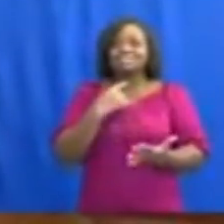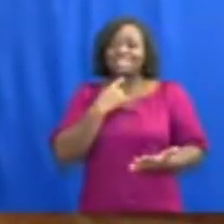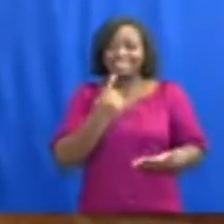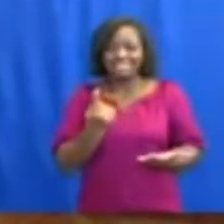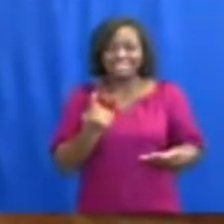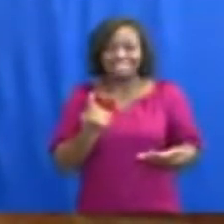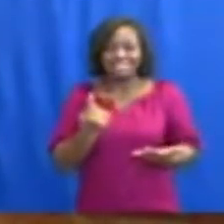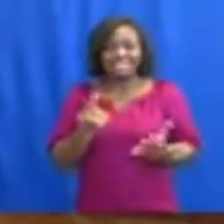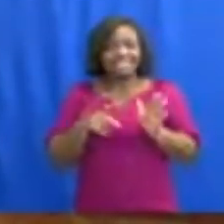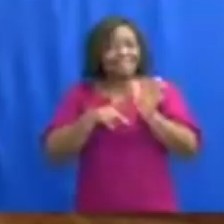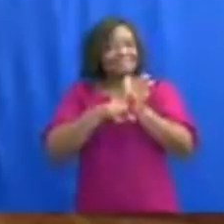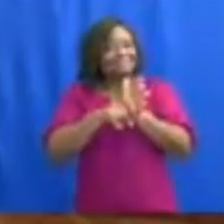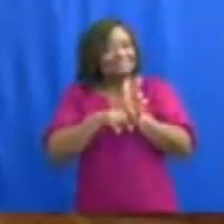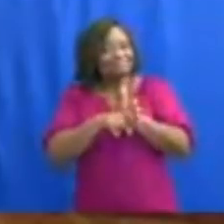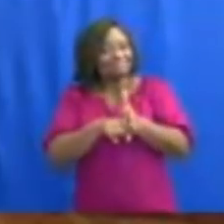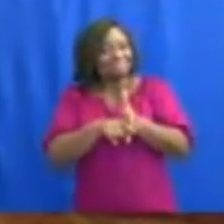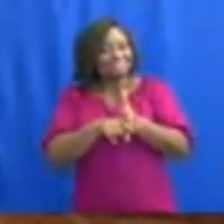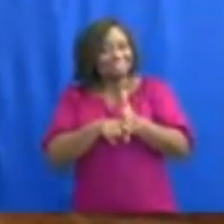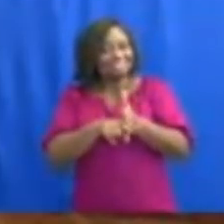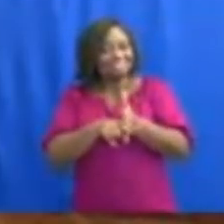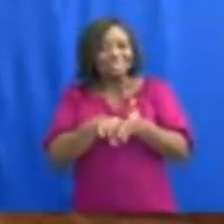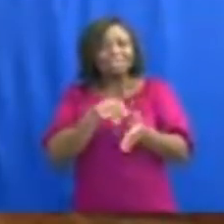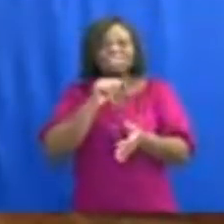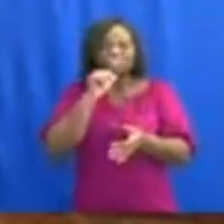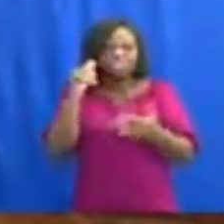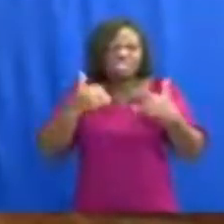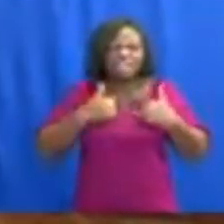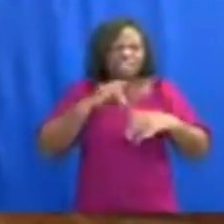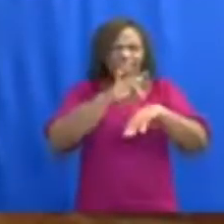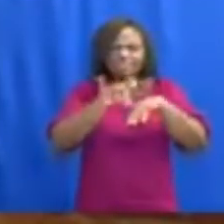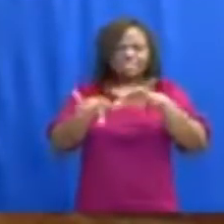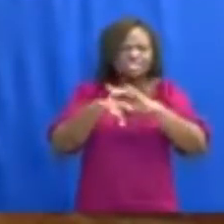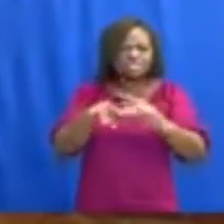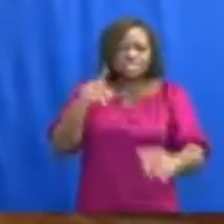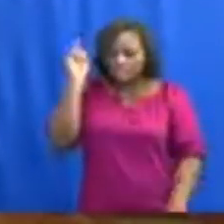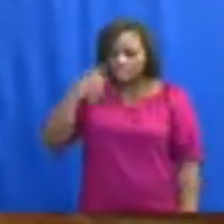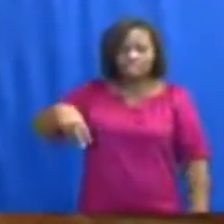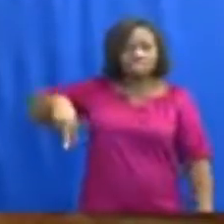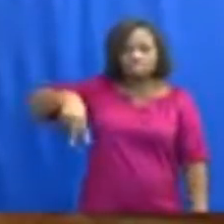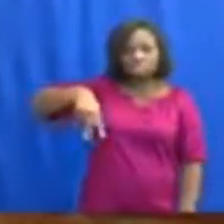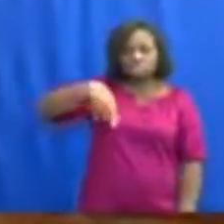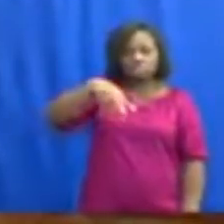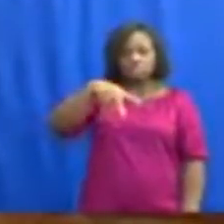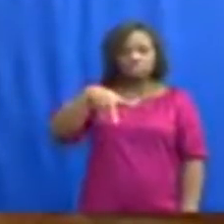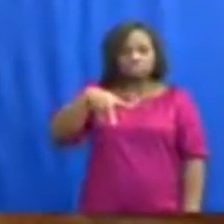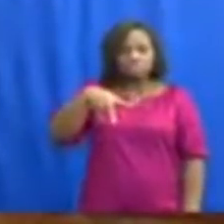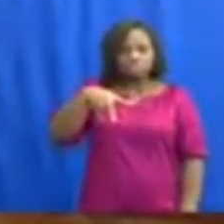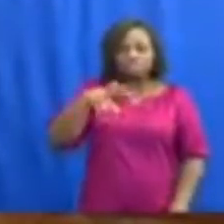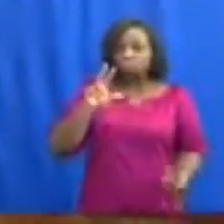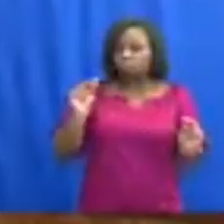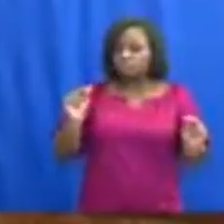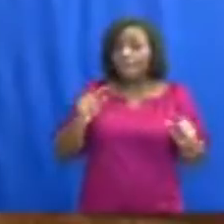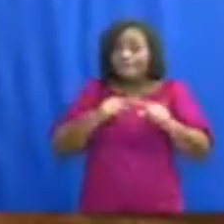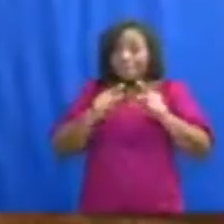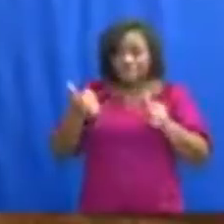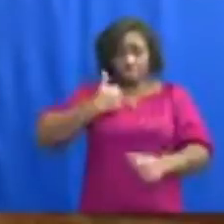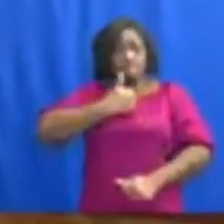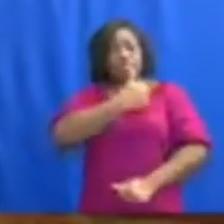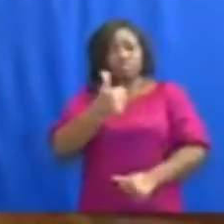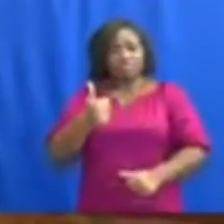that the virus has not got feet and cannot move by itself, and that we humans